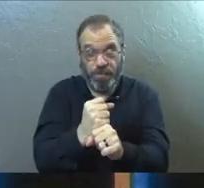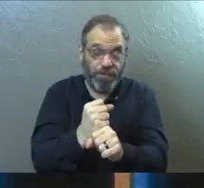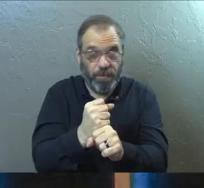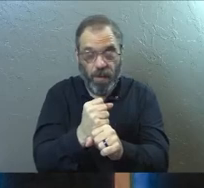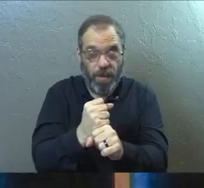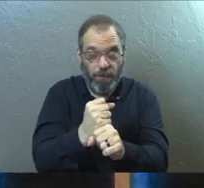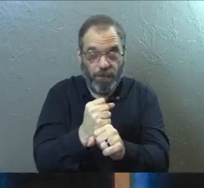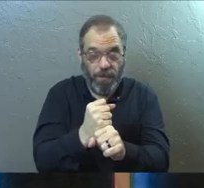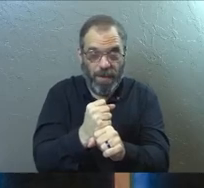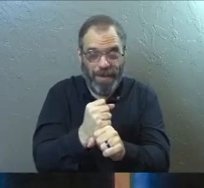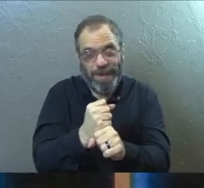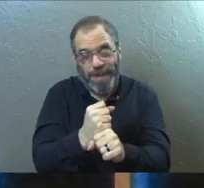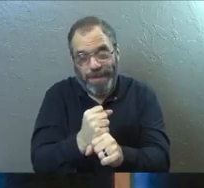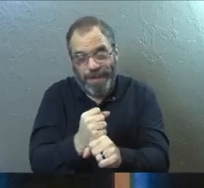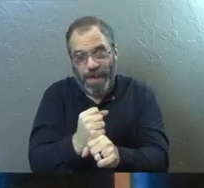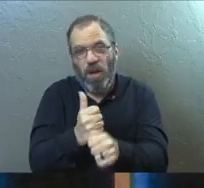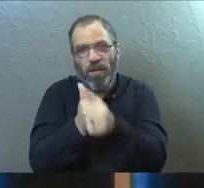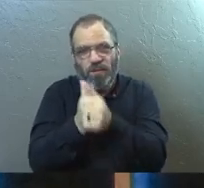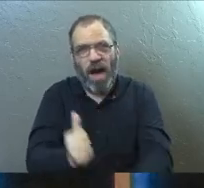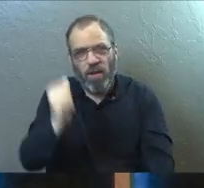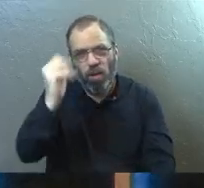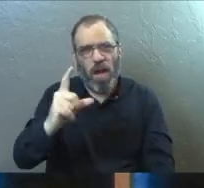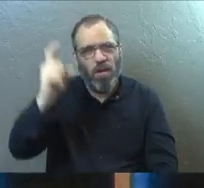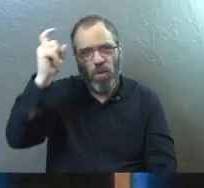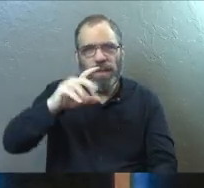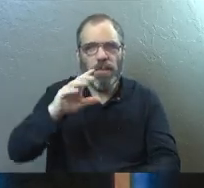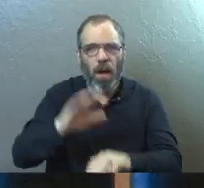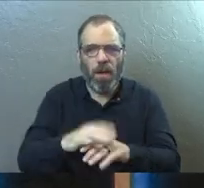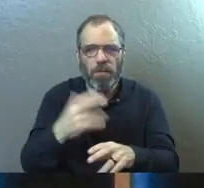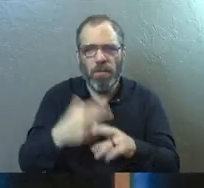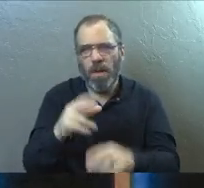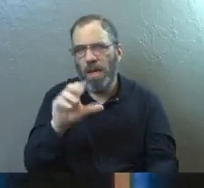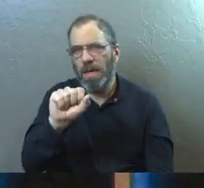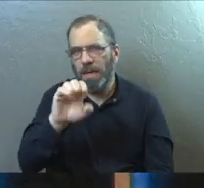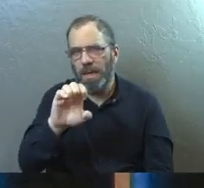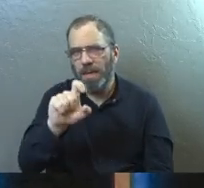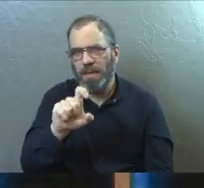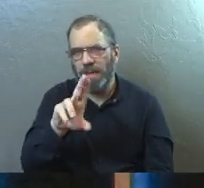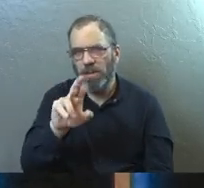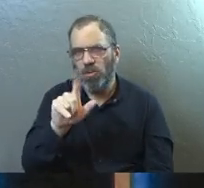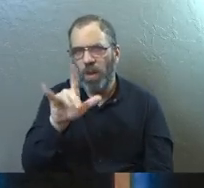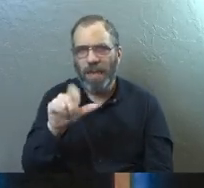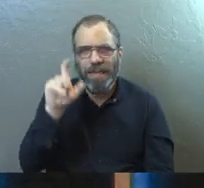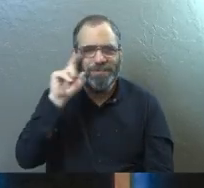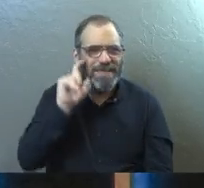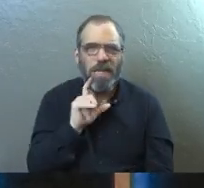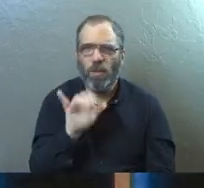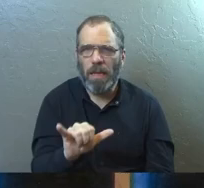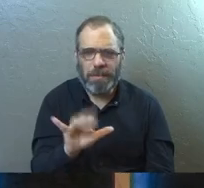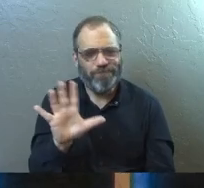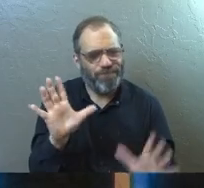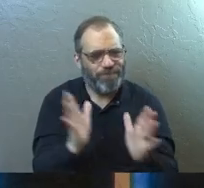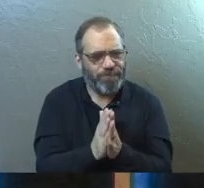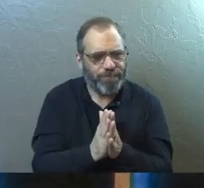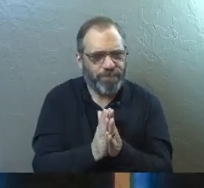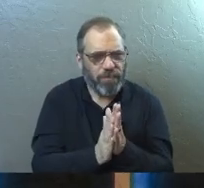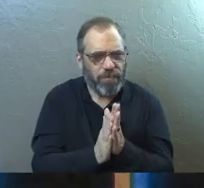You will have to at some point follow God's wisdom on sexuality. If I can put it like that.